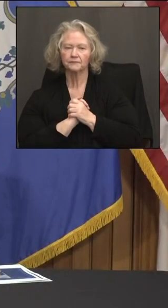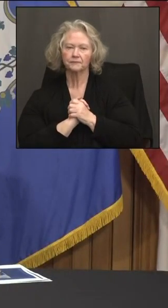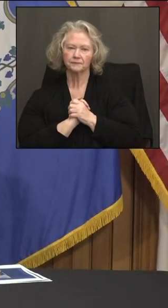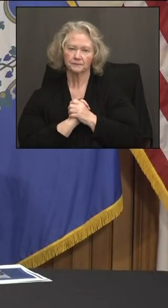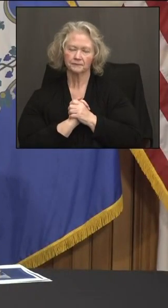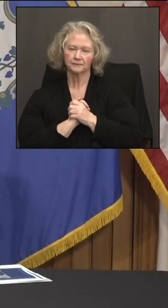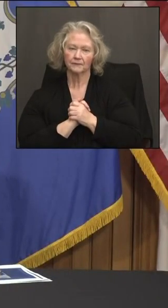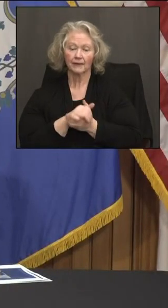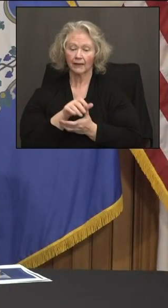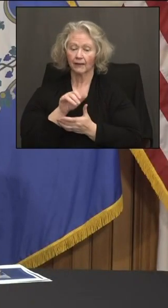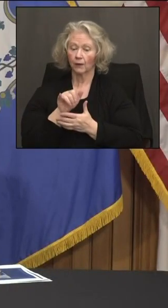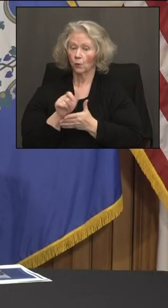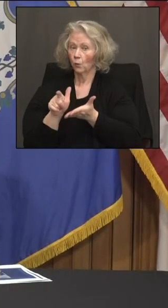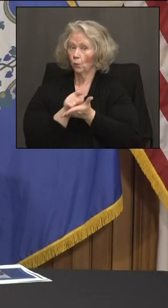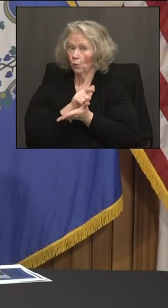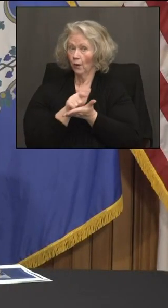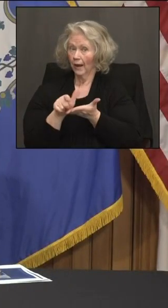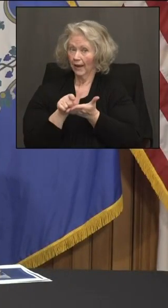The day of New London.